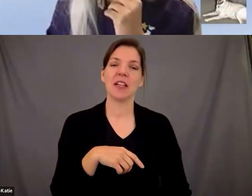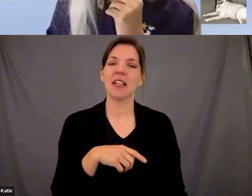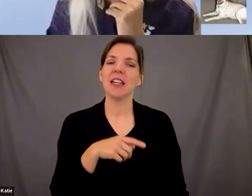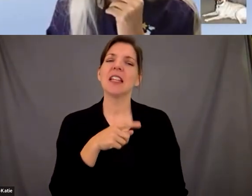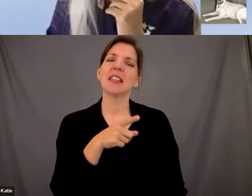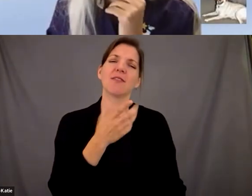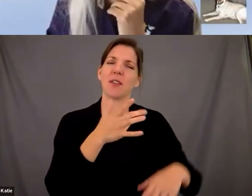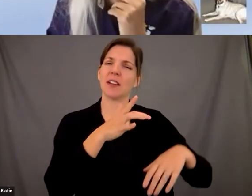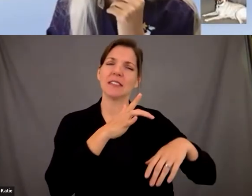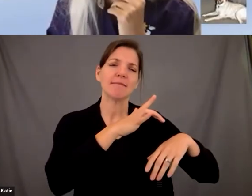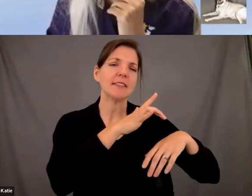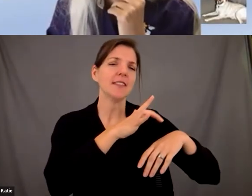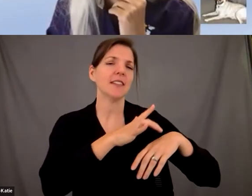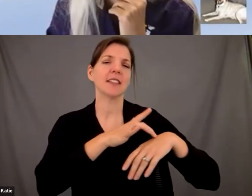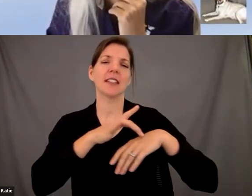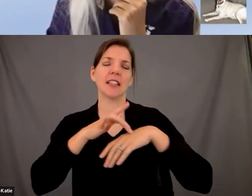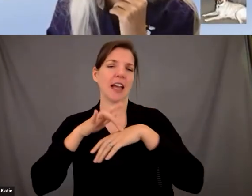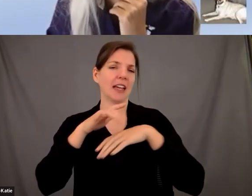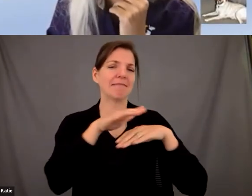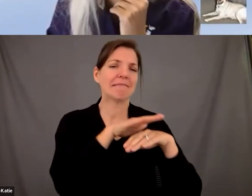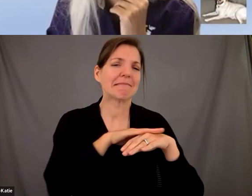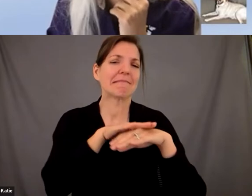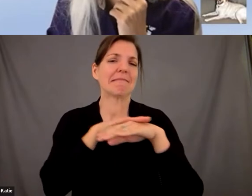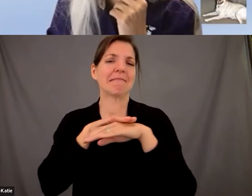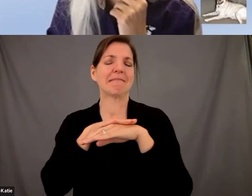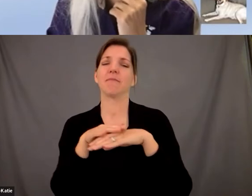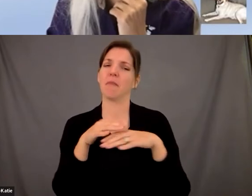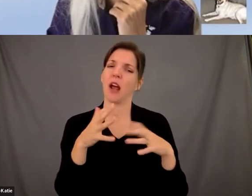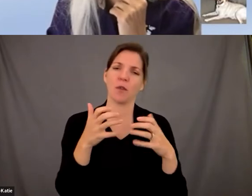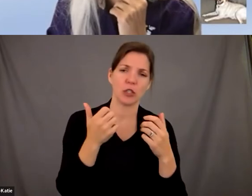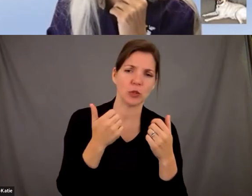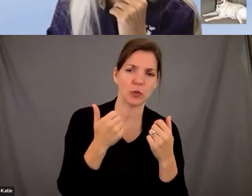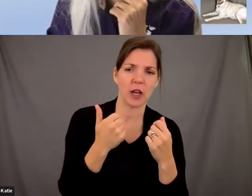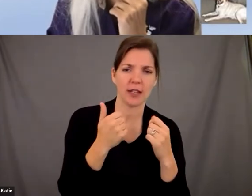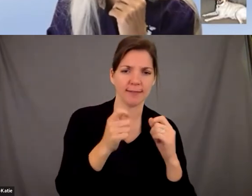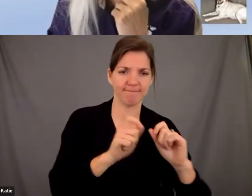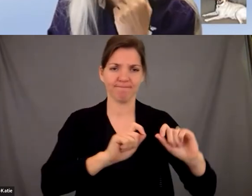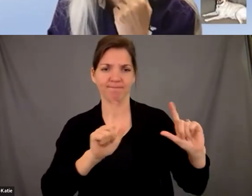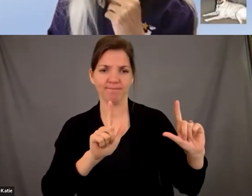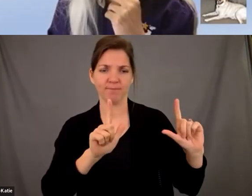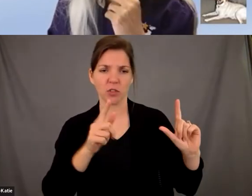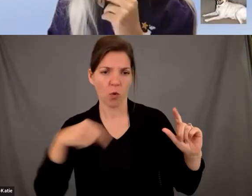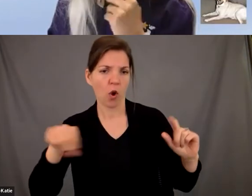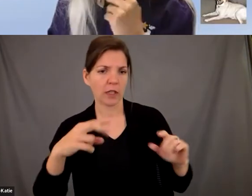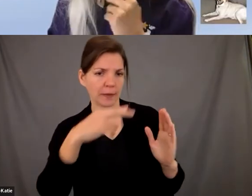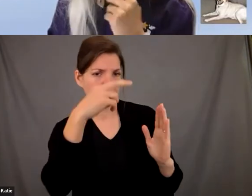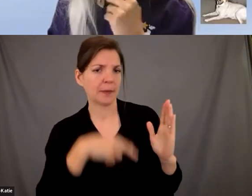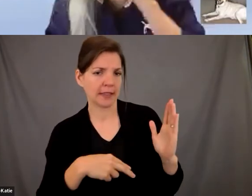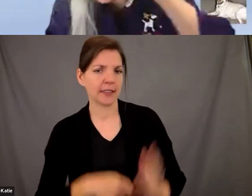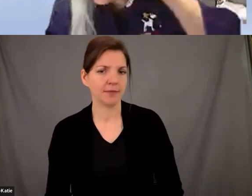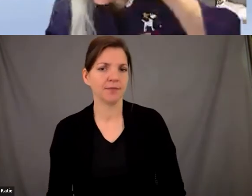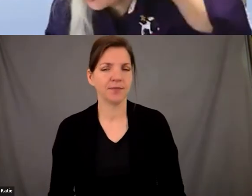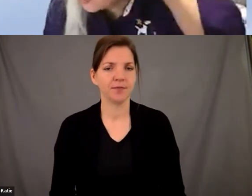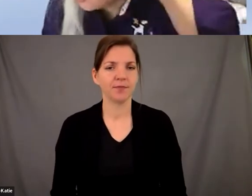version of what nolo would do for training um but i want to make sure that everybody gets these slides okay so we're going to start the